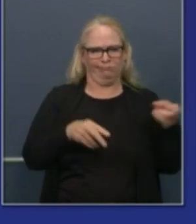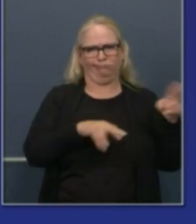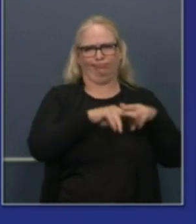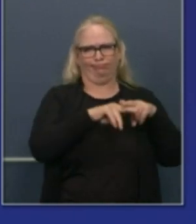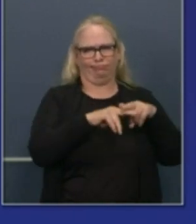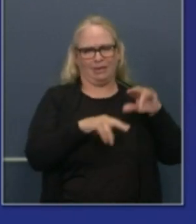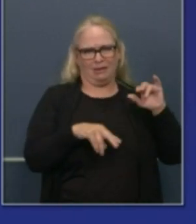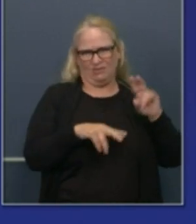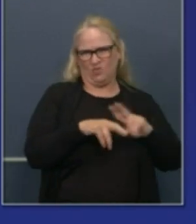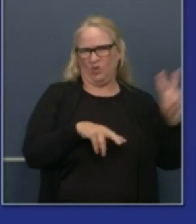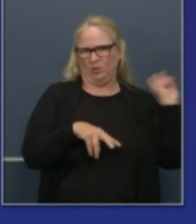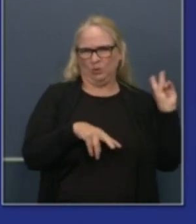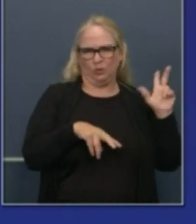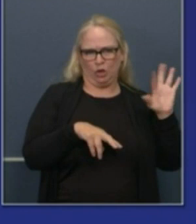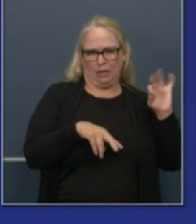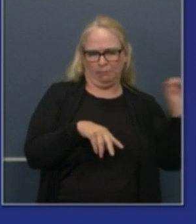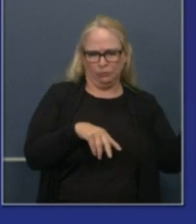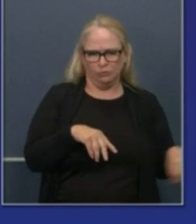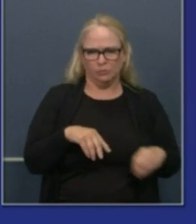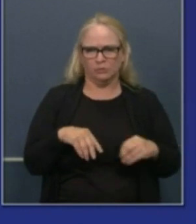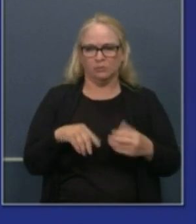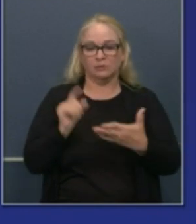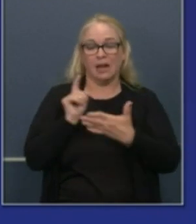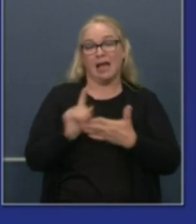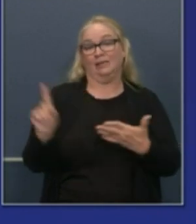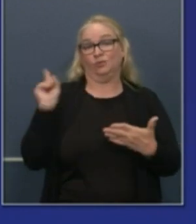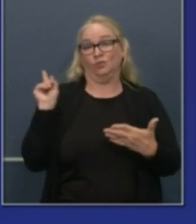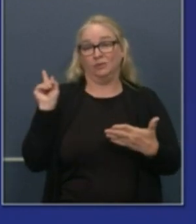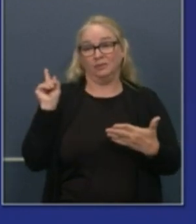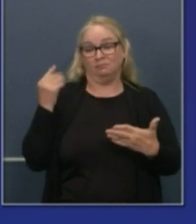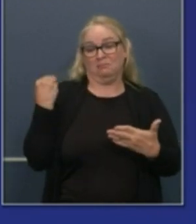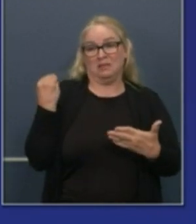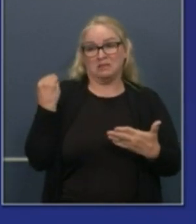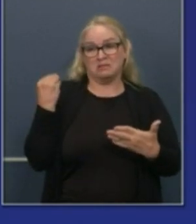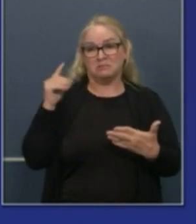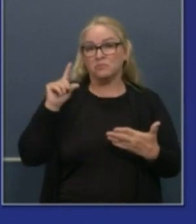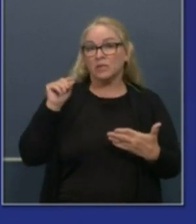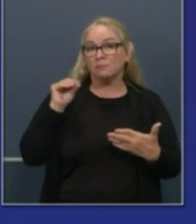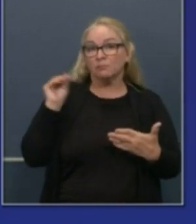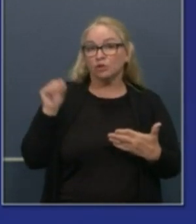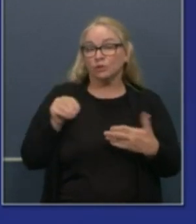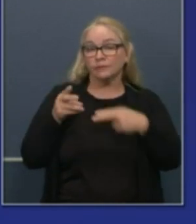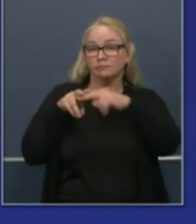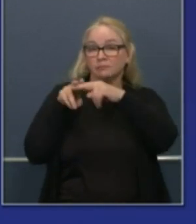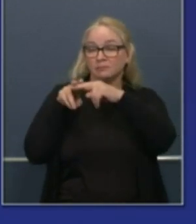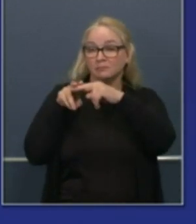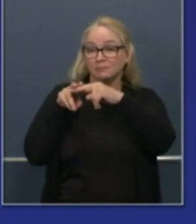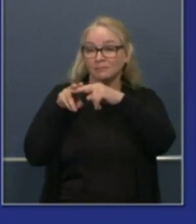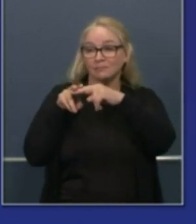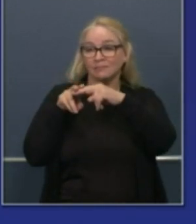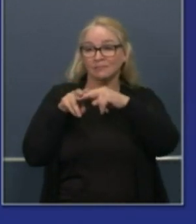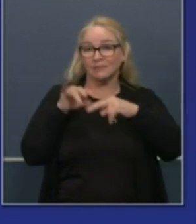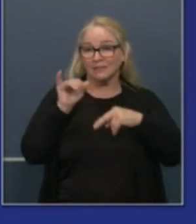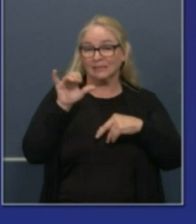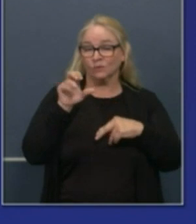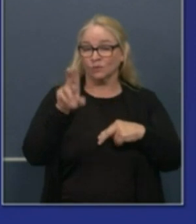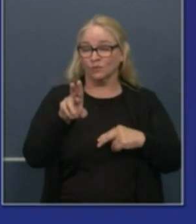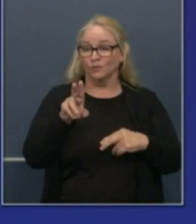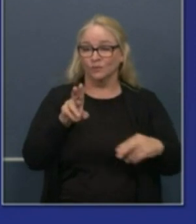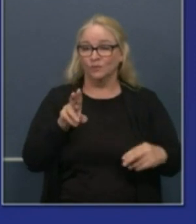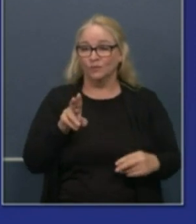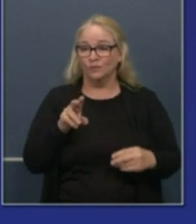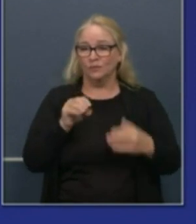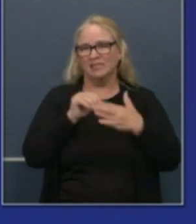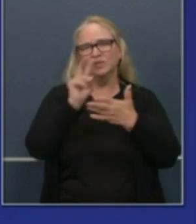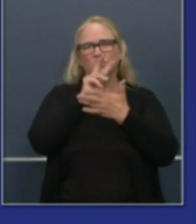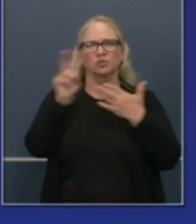admissions. Last week last Monday it was a 20 percent increase in ICU admissions over a 14-day period.